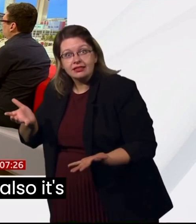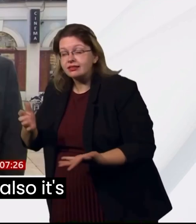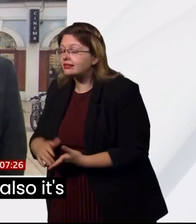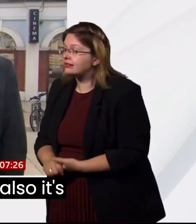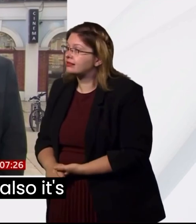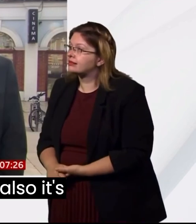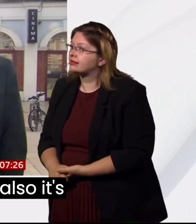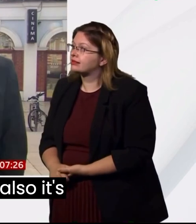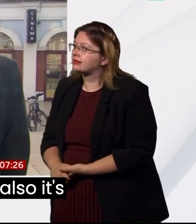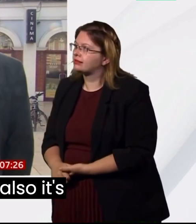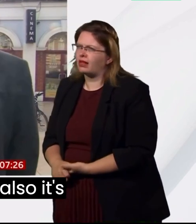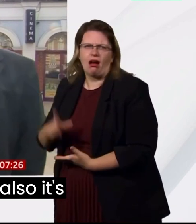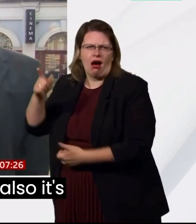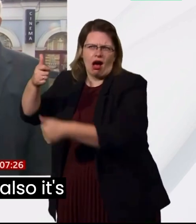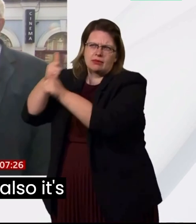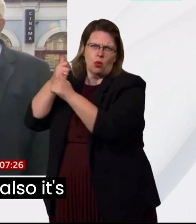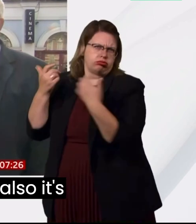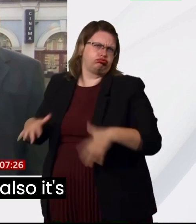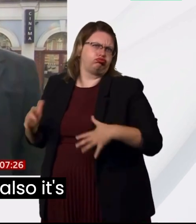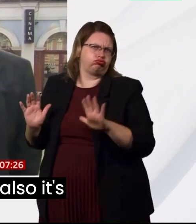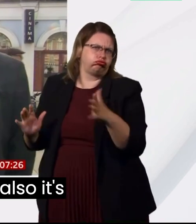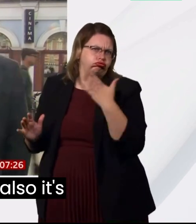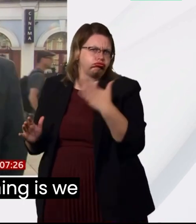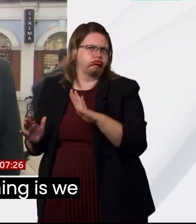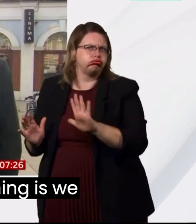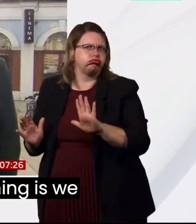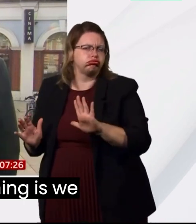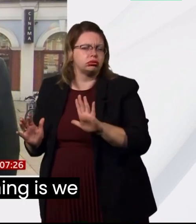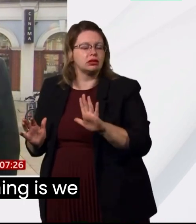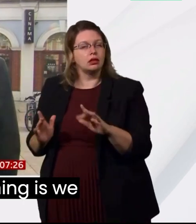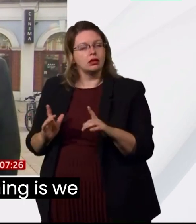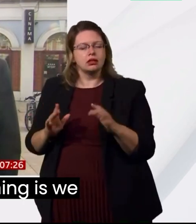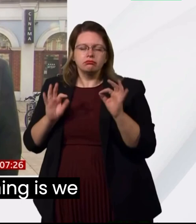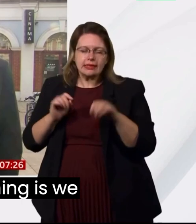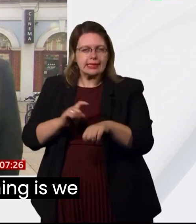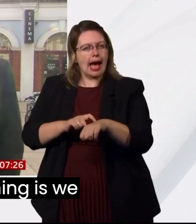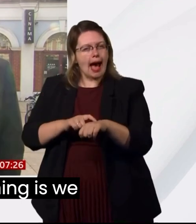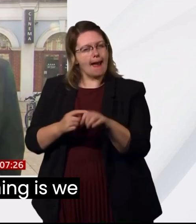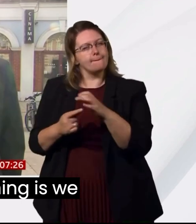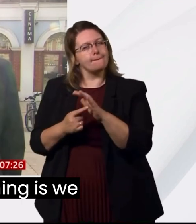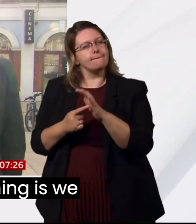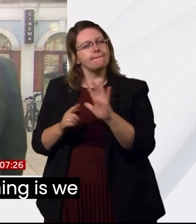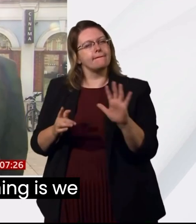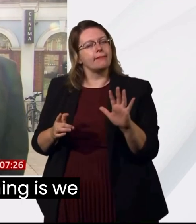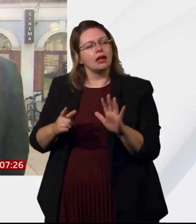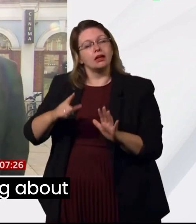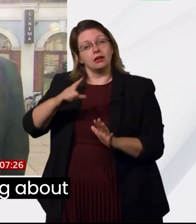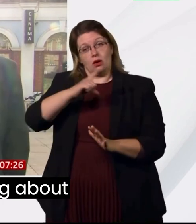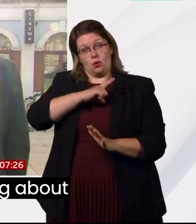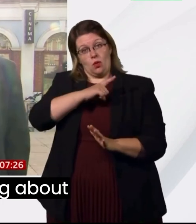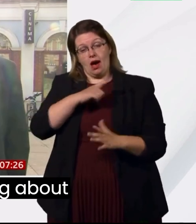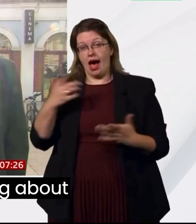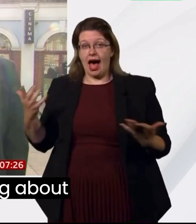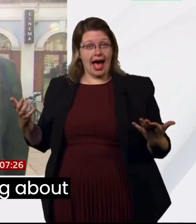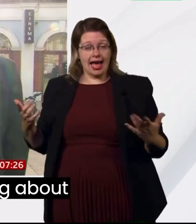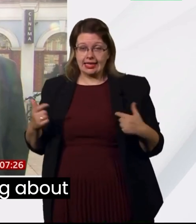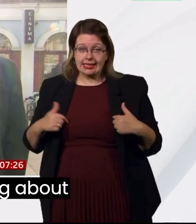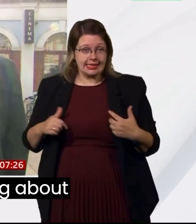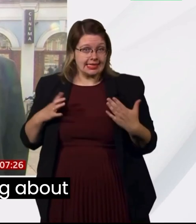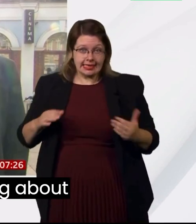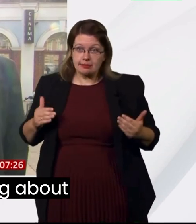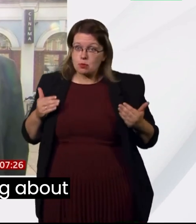It's incredible. I think also it's timely because the thing is, we have to do